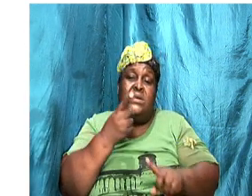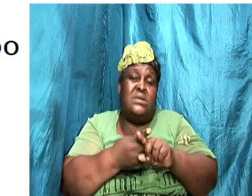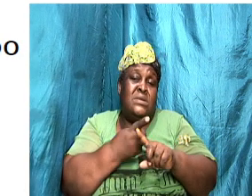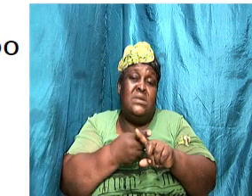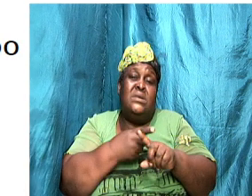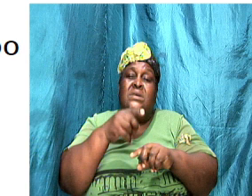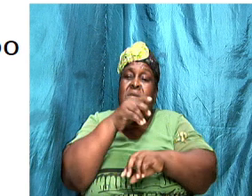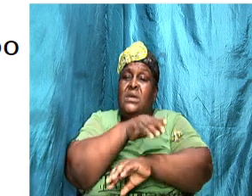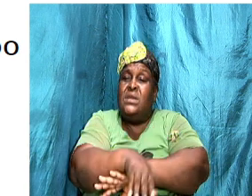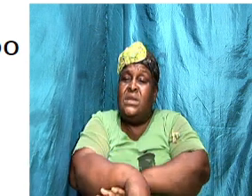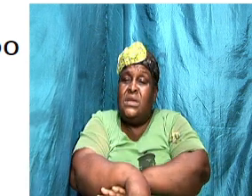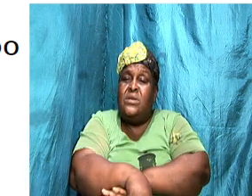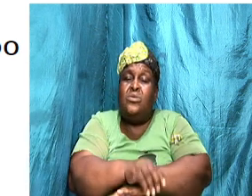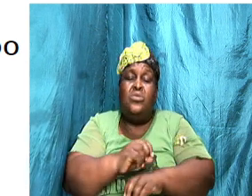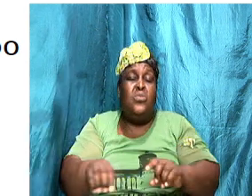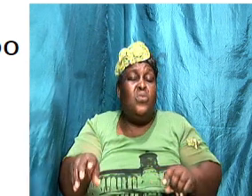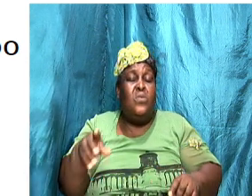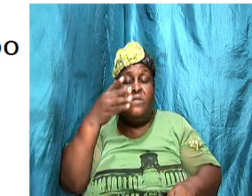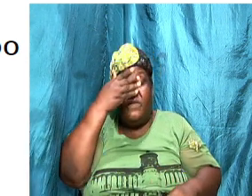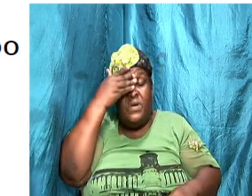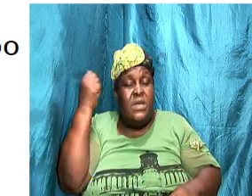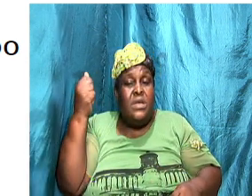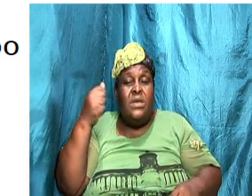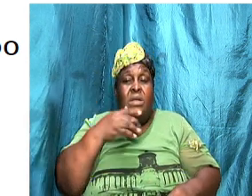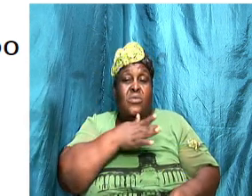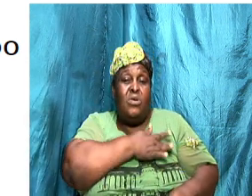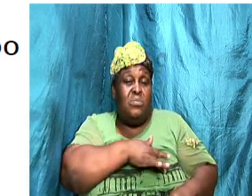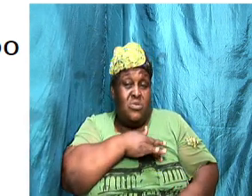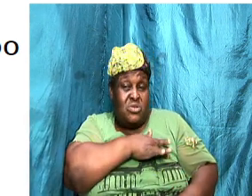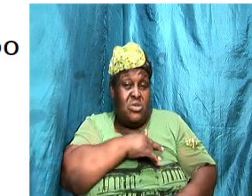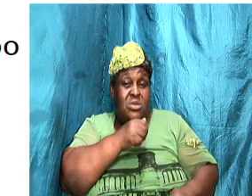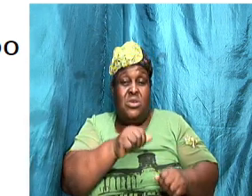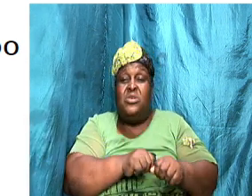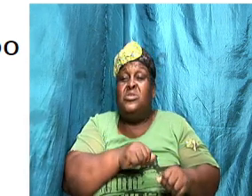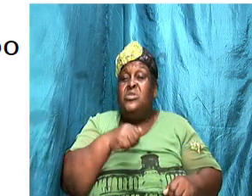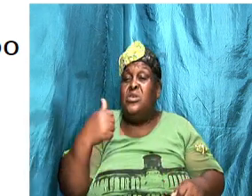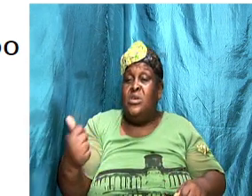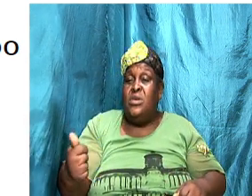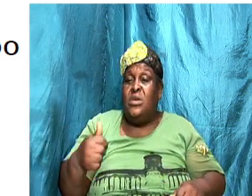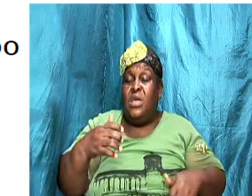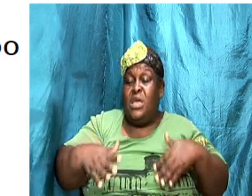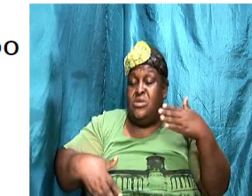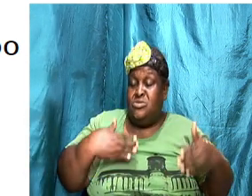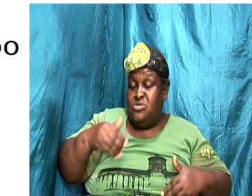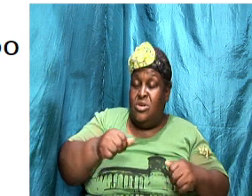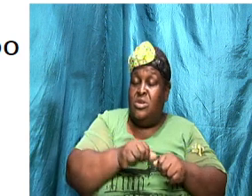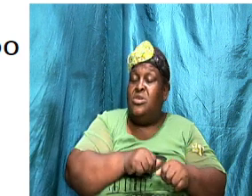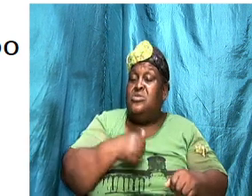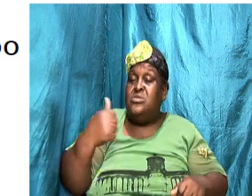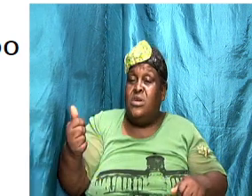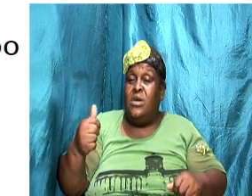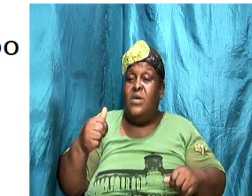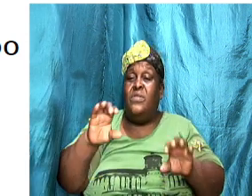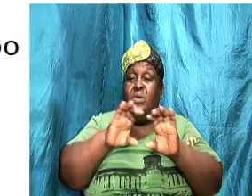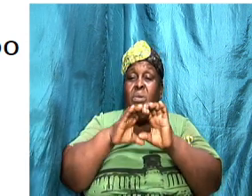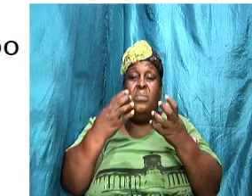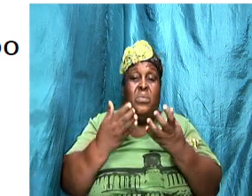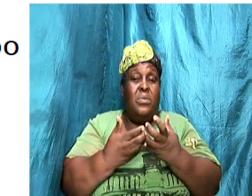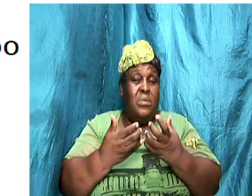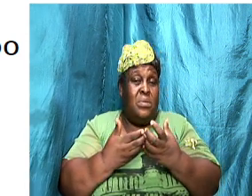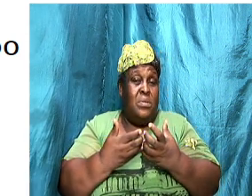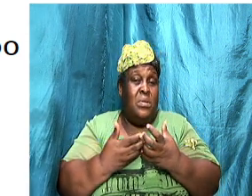forth don't forget to appreciate each other enjoy each other's company and get used